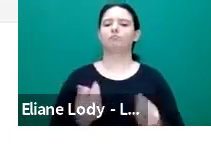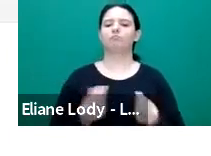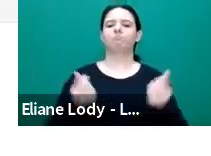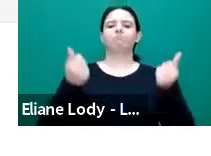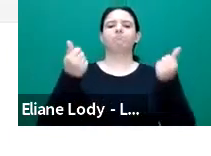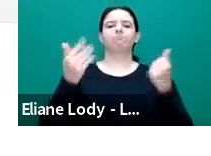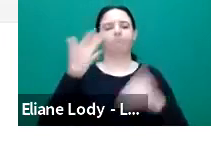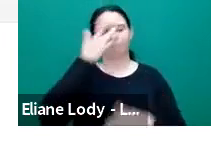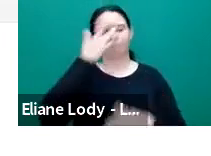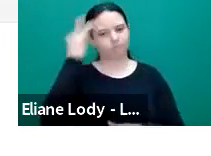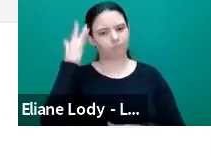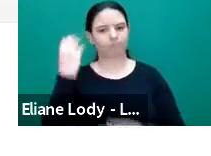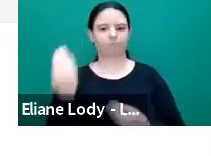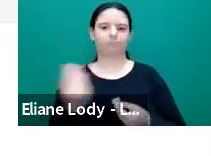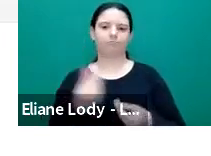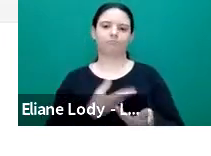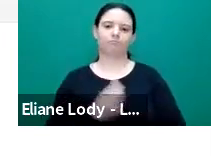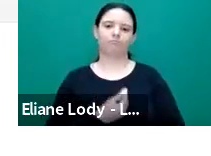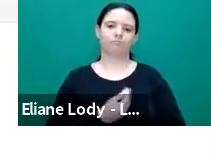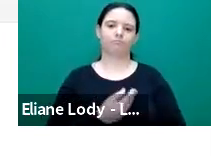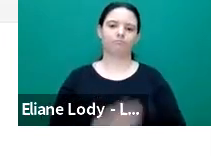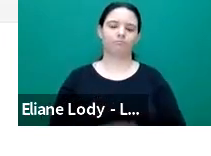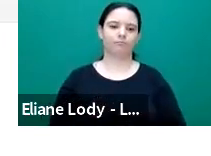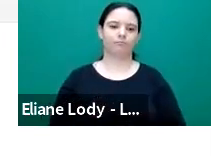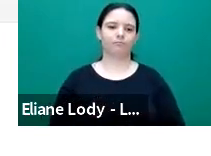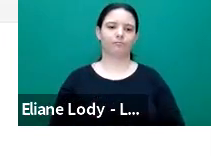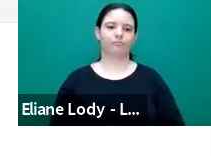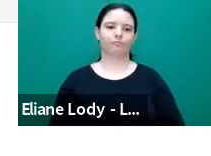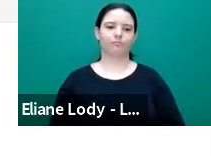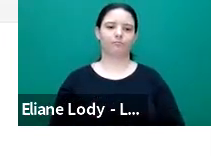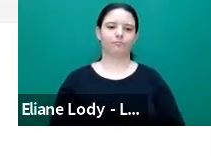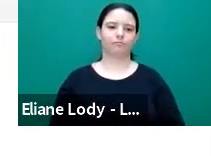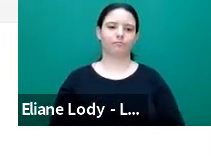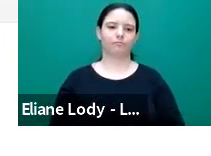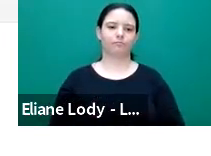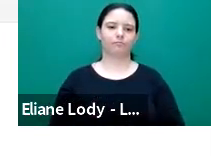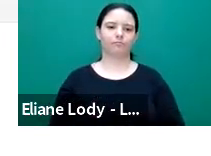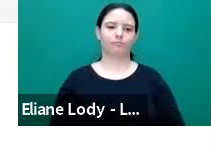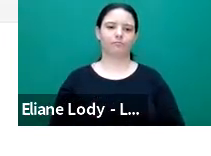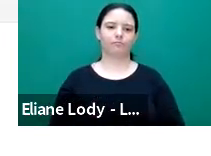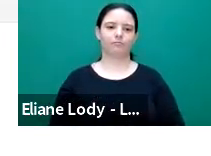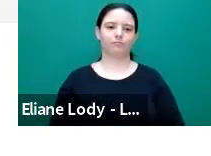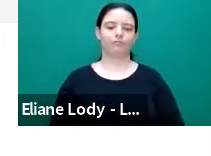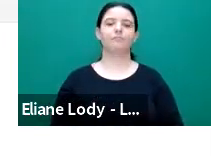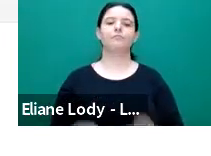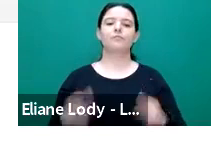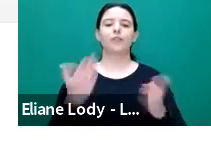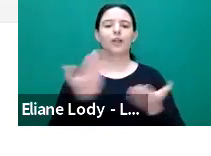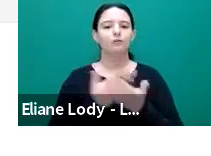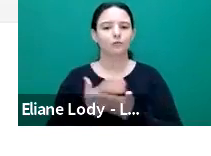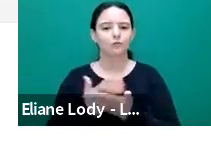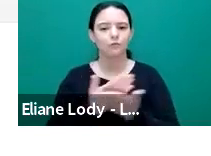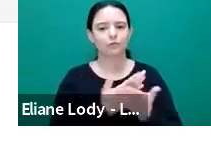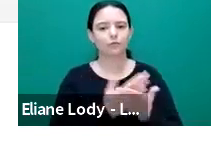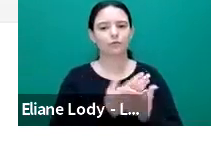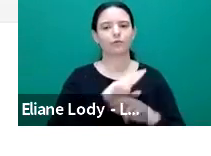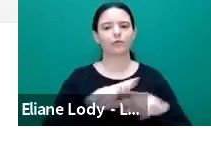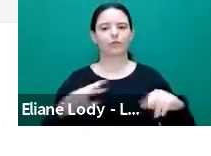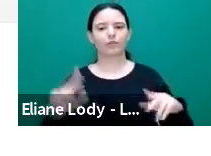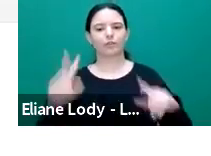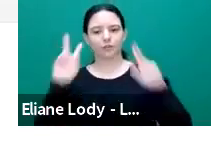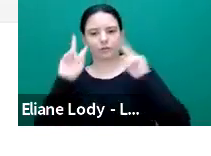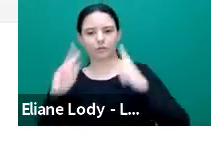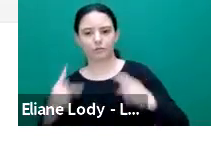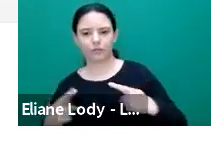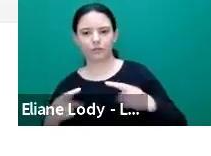incredibly well supported in studies of animals and humans as a way of creating health and better learning